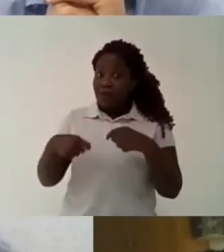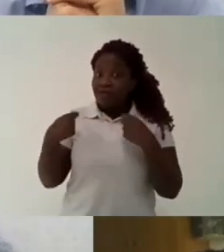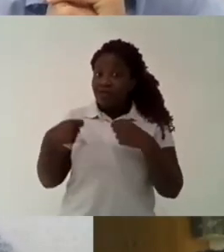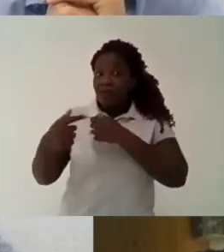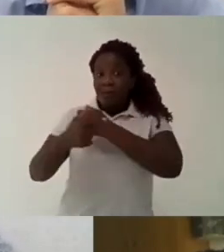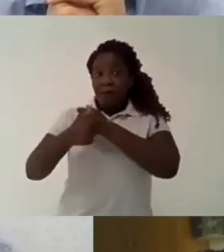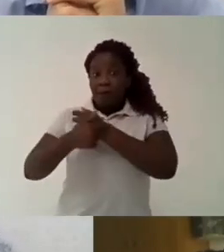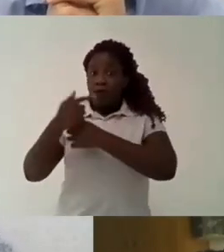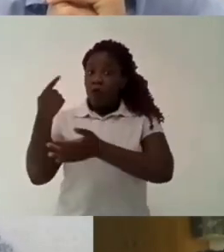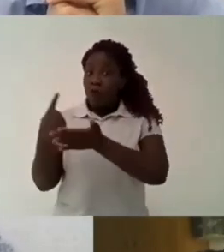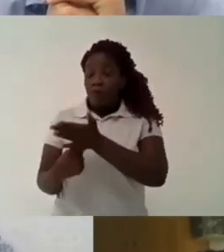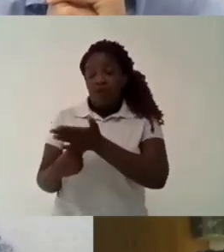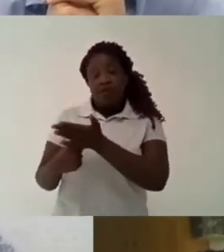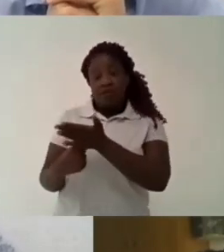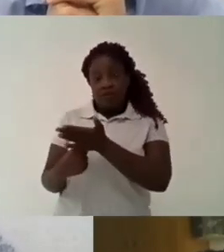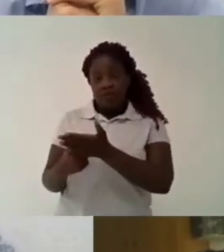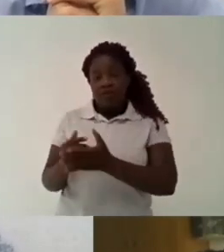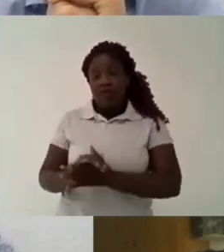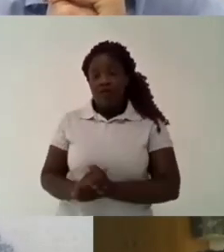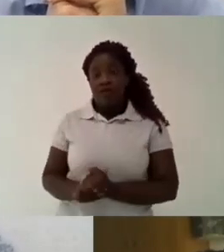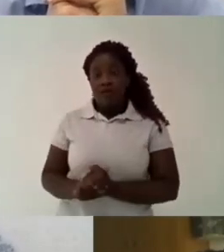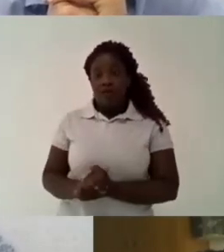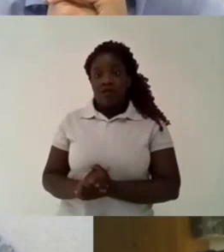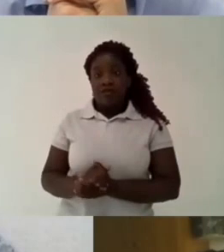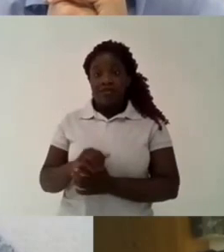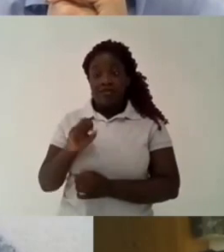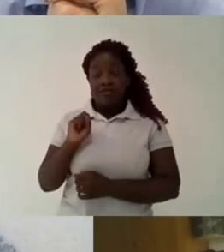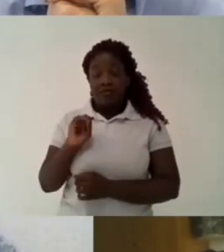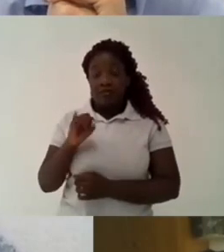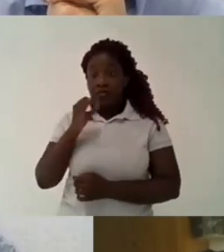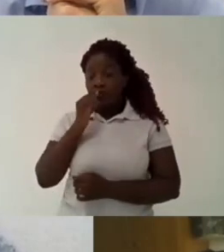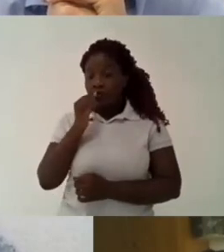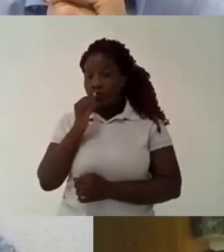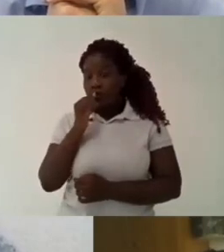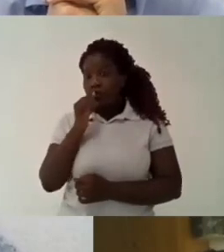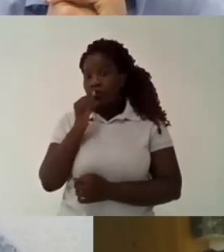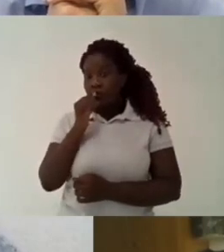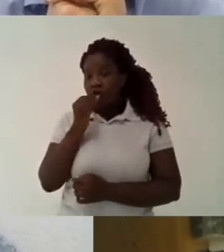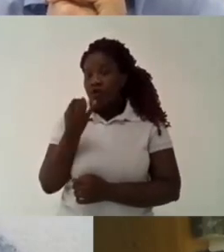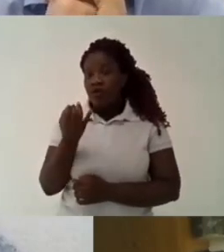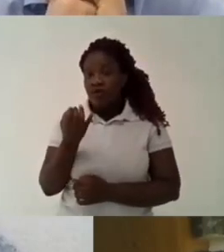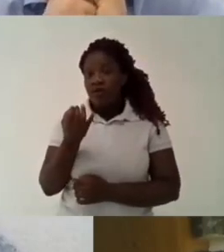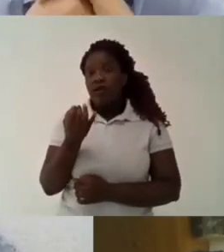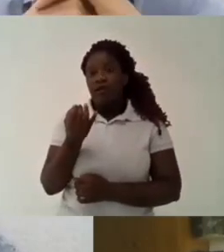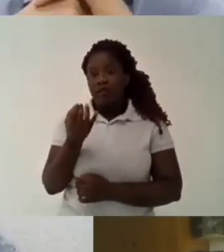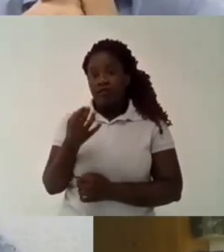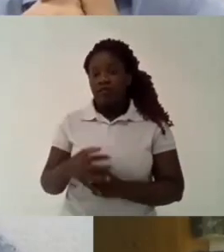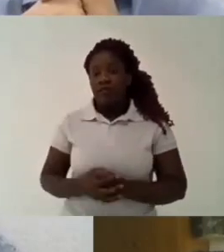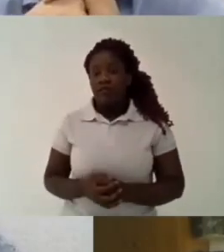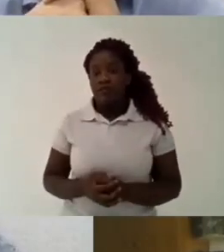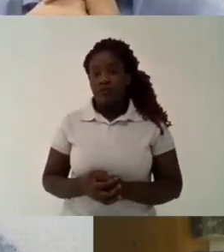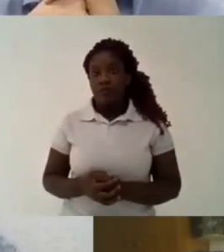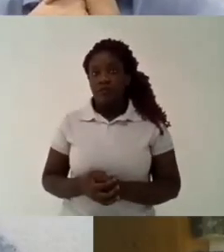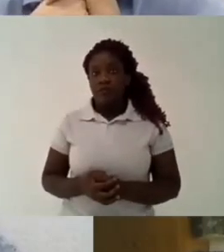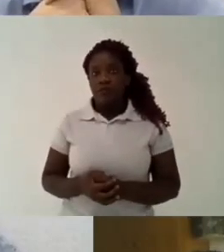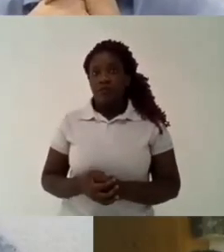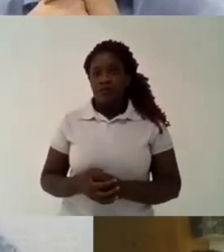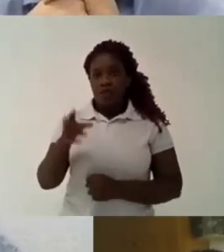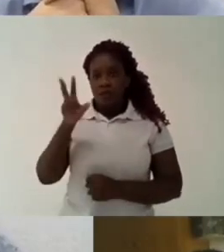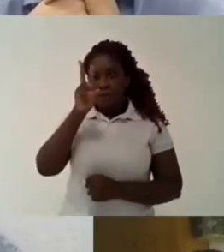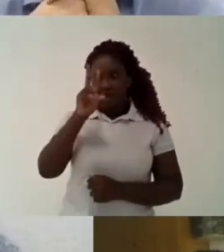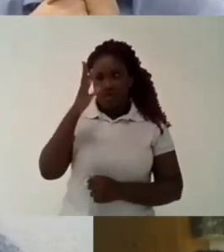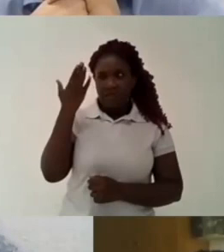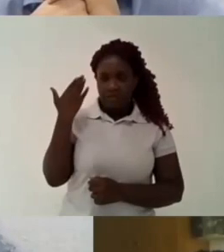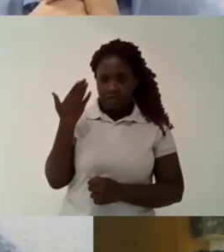uh the brazilian government we are a lot uh we are a lot